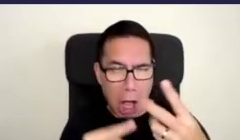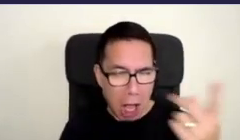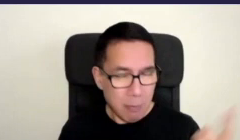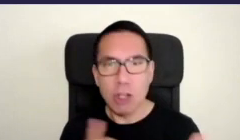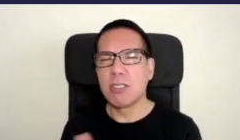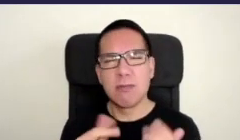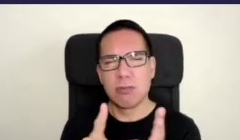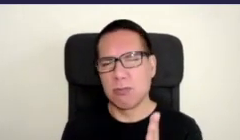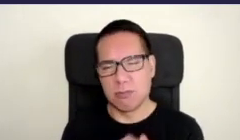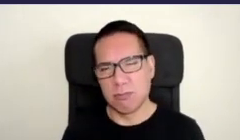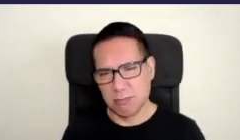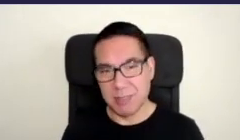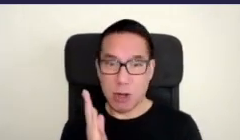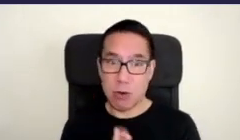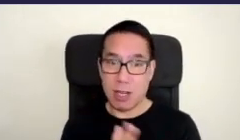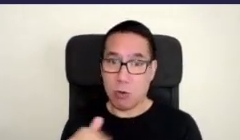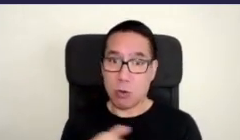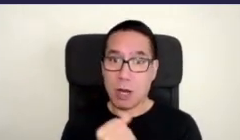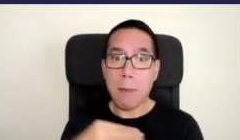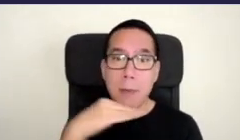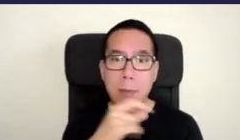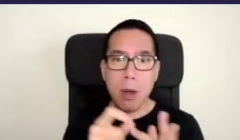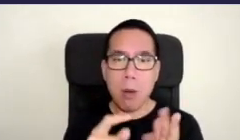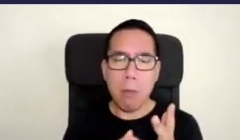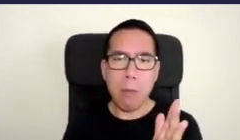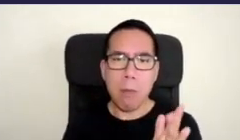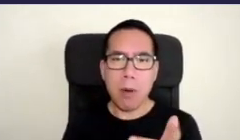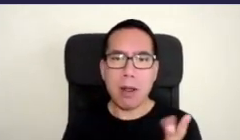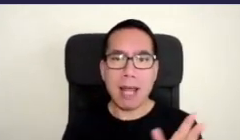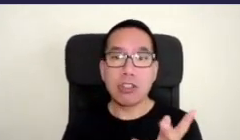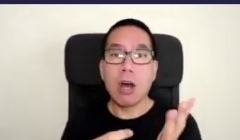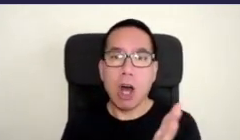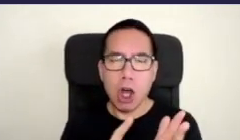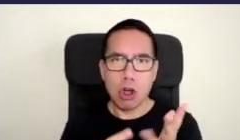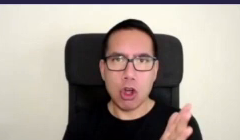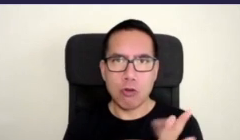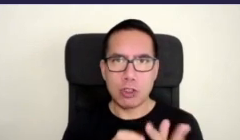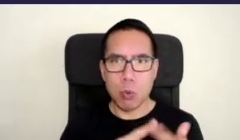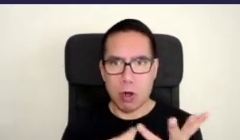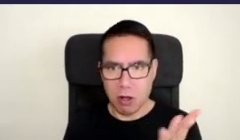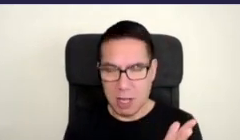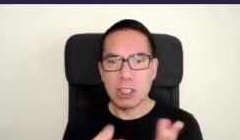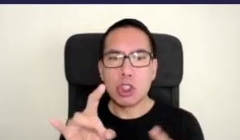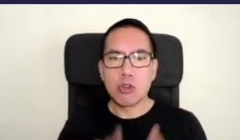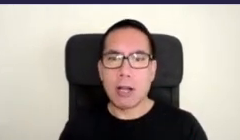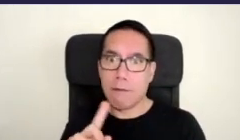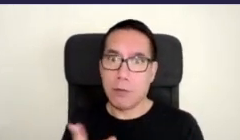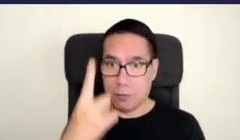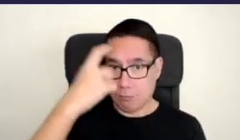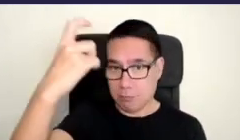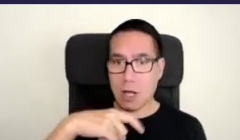basically we're creating the Melbourne Pollinator Corridor Australian First Initiative and we're scaling it